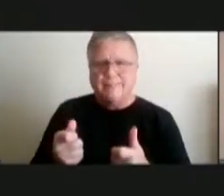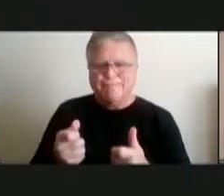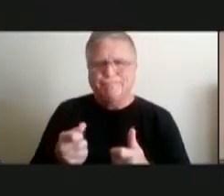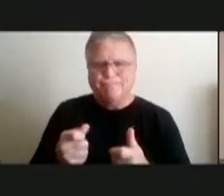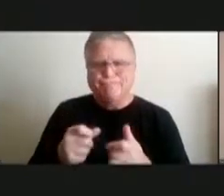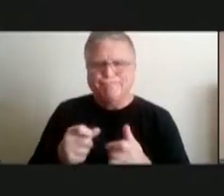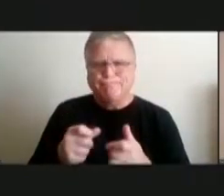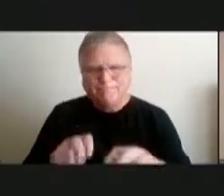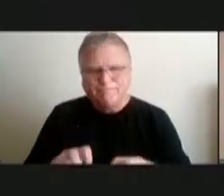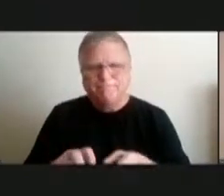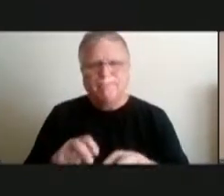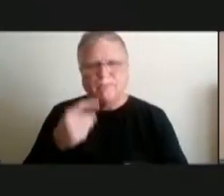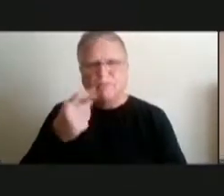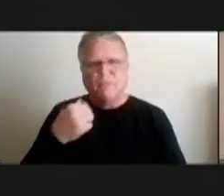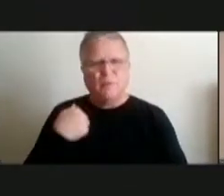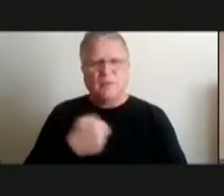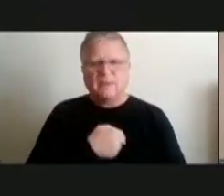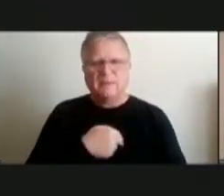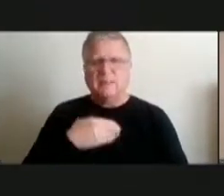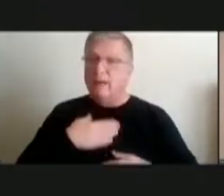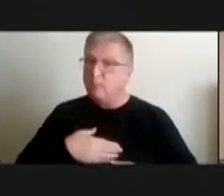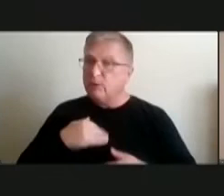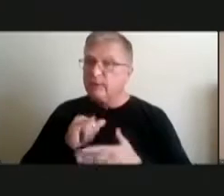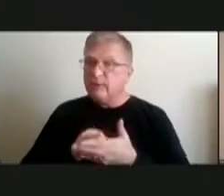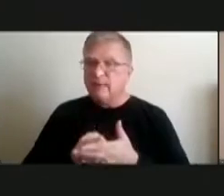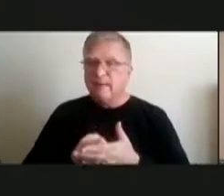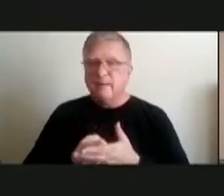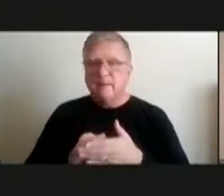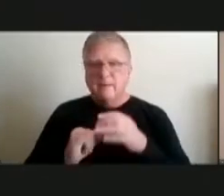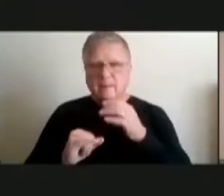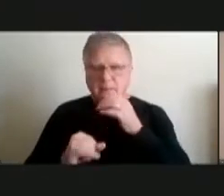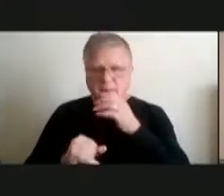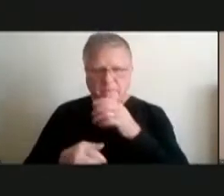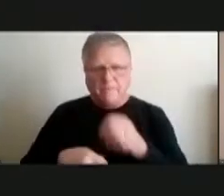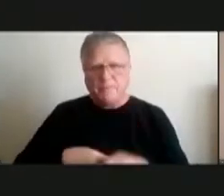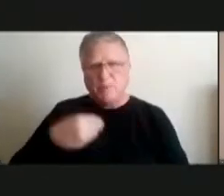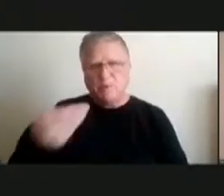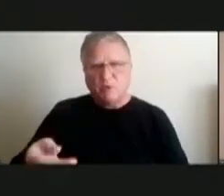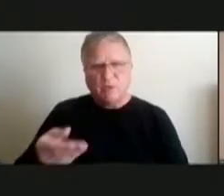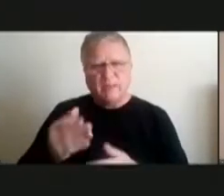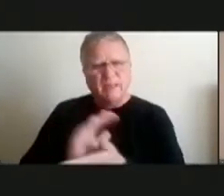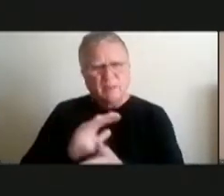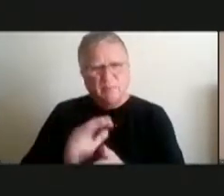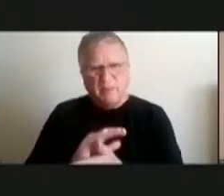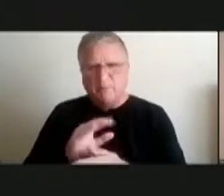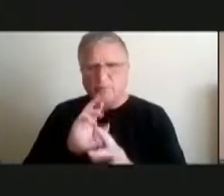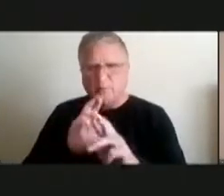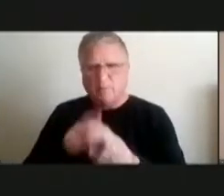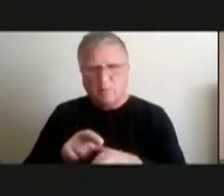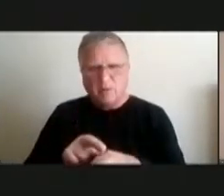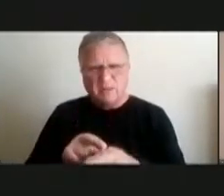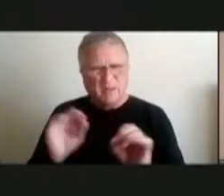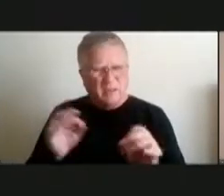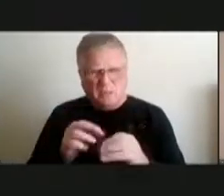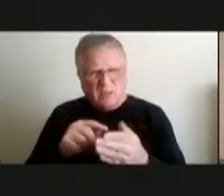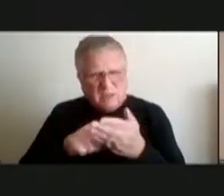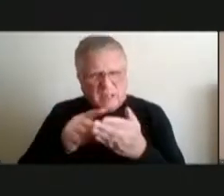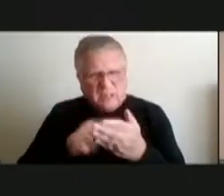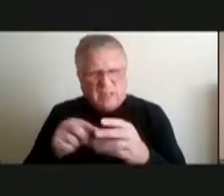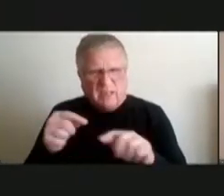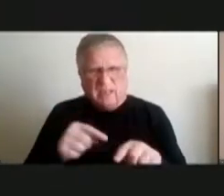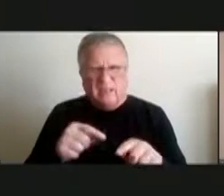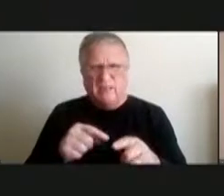us and i appreciate that but so we're turning these reports in but nobody's looking at them unless you inquire to look at them right